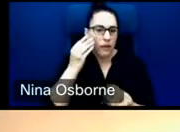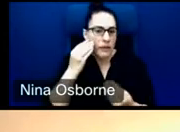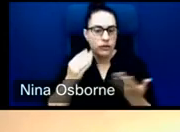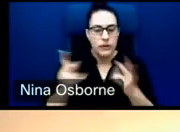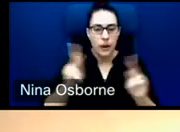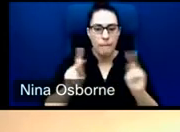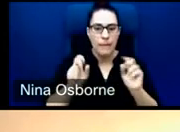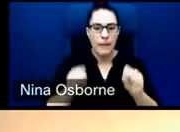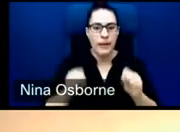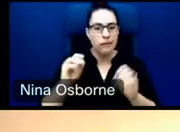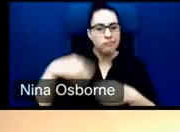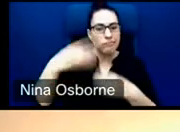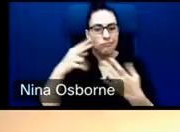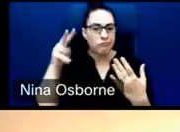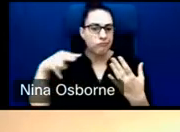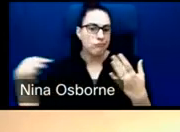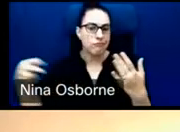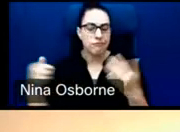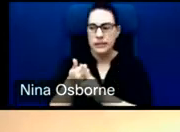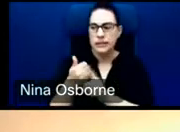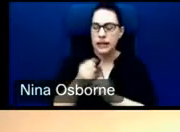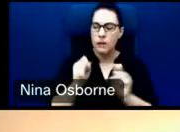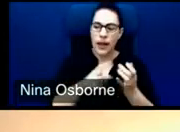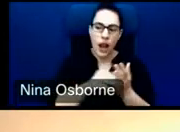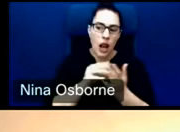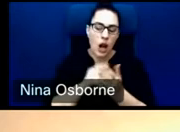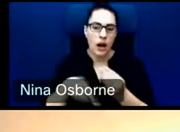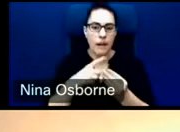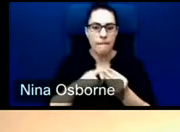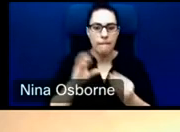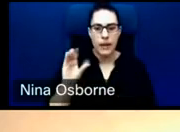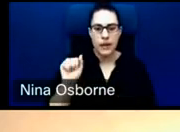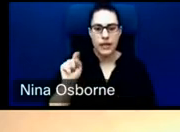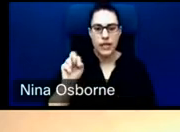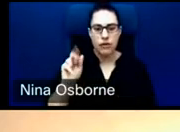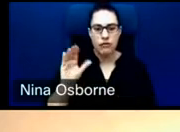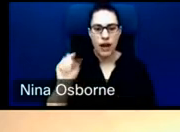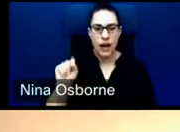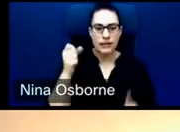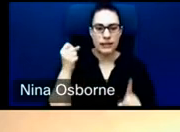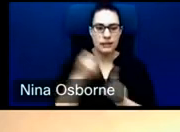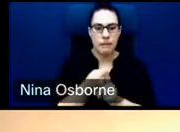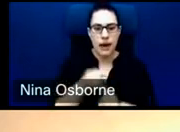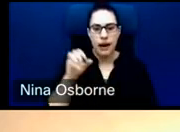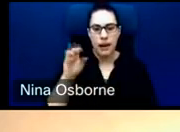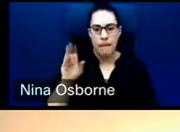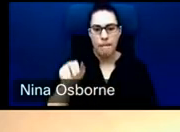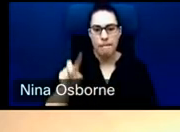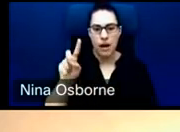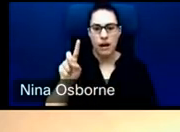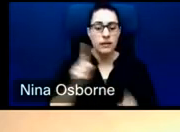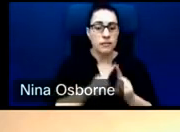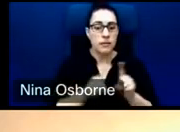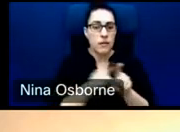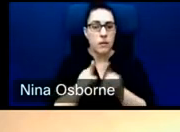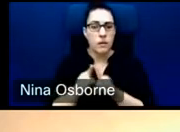more about the, this particular cataract impact bond, but also just the way that the interesting financing mechanism